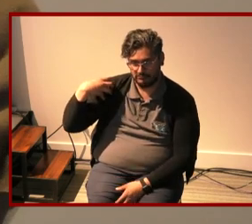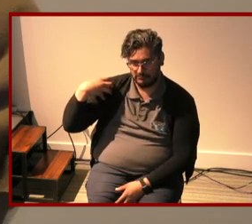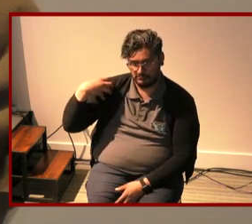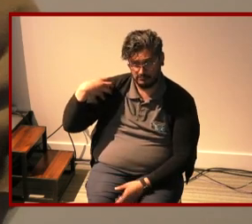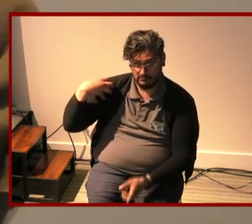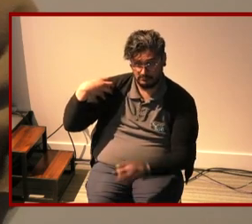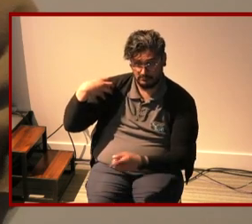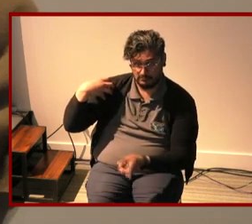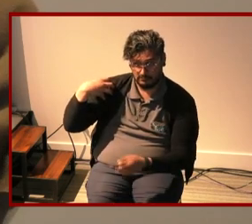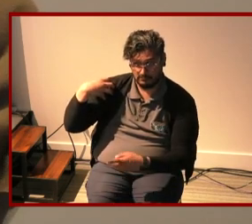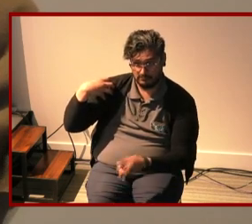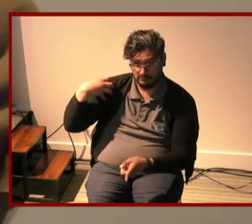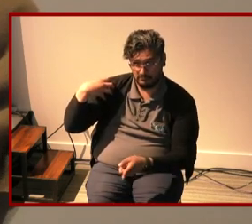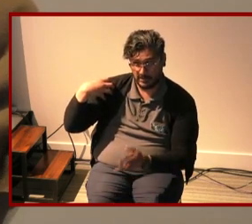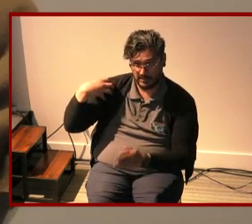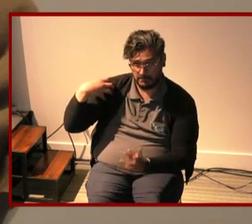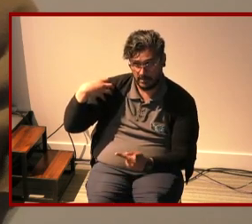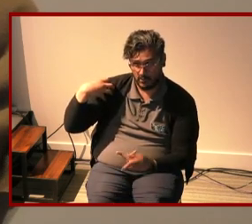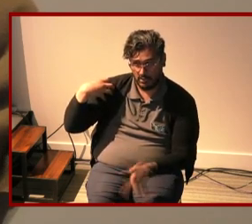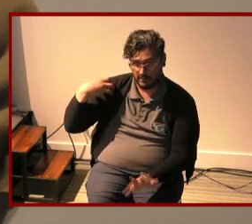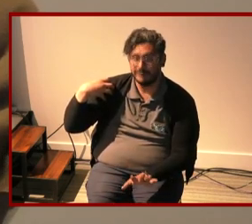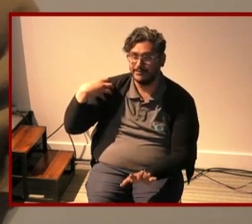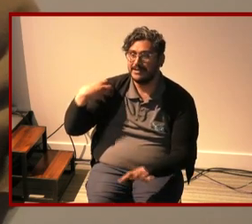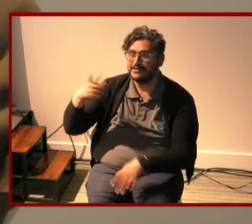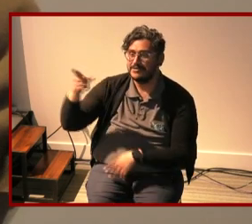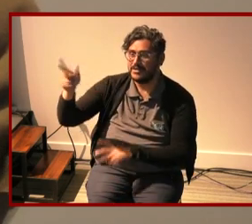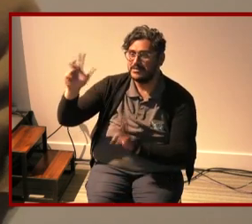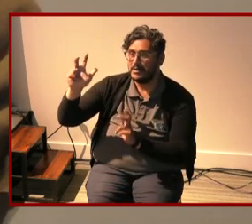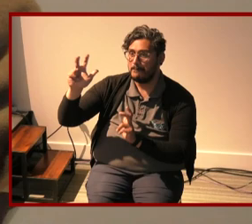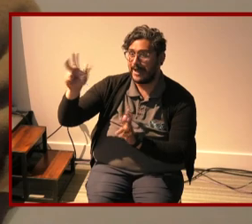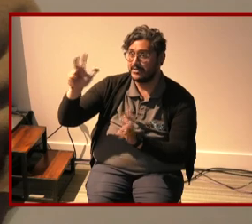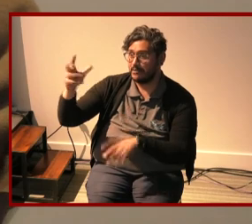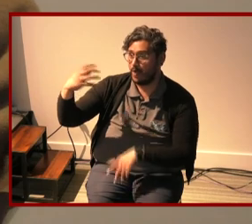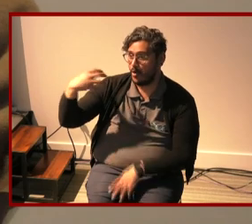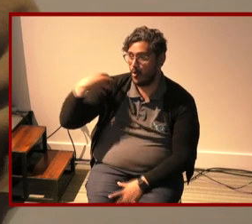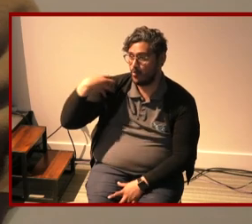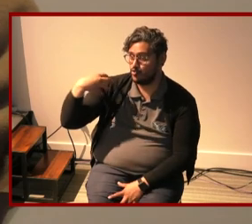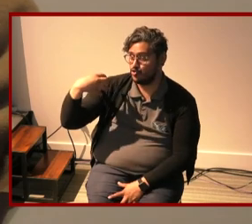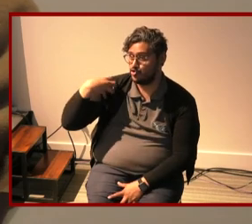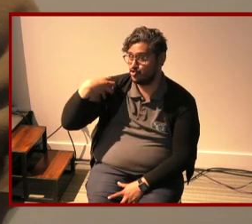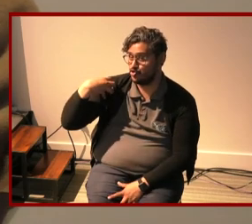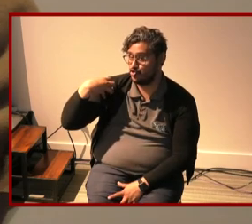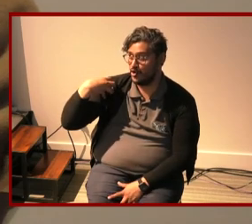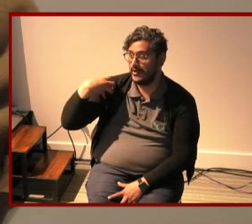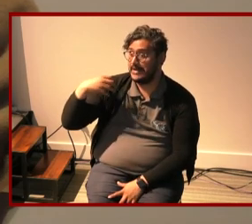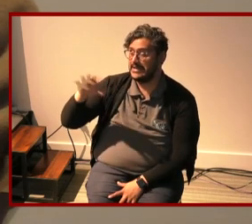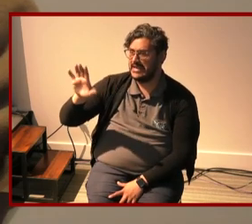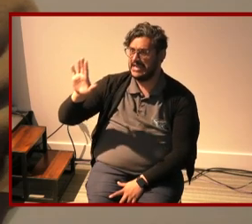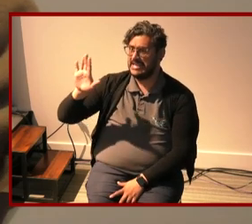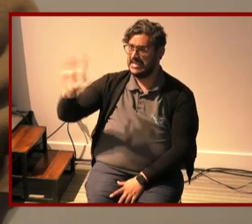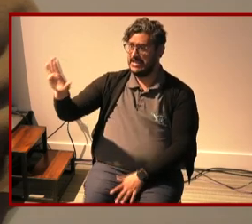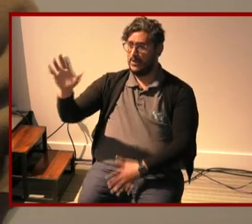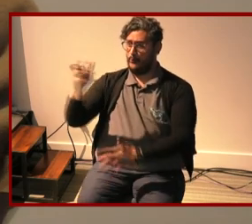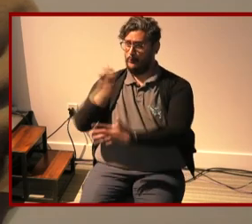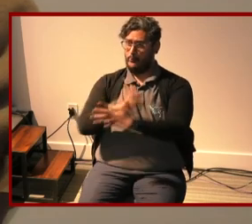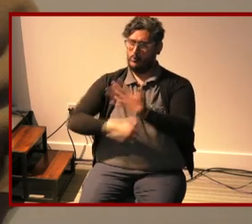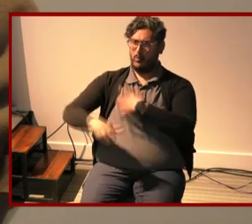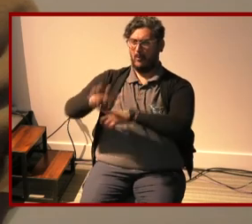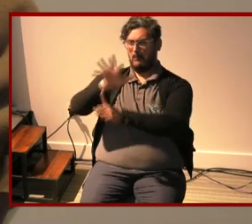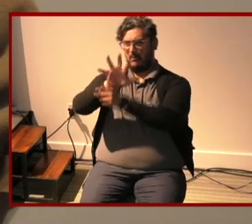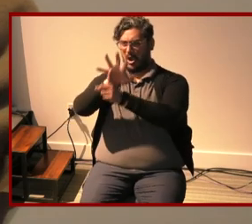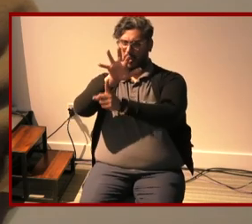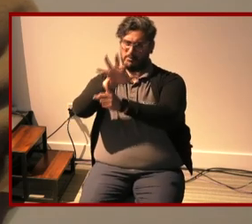hallucinate this earlier today he's a basketball coach he's fallen from fame from the nba and he